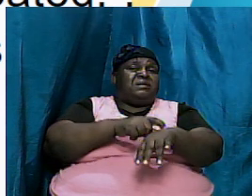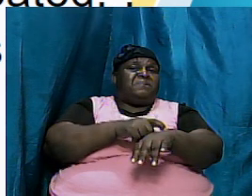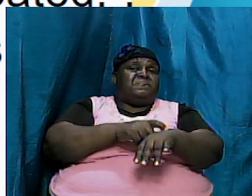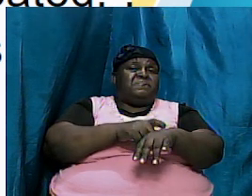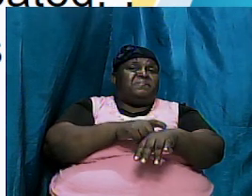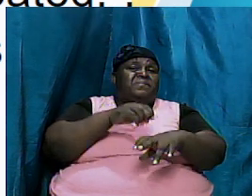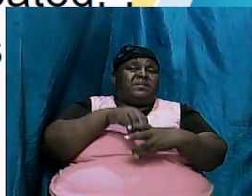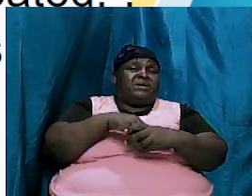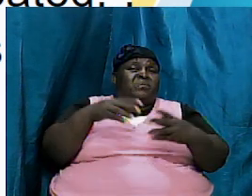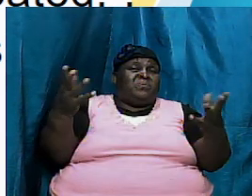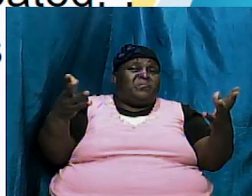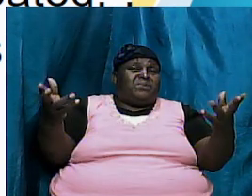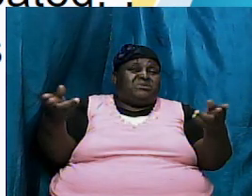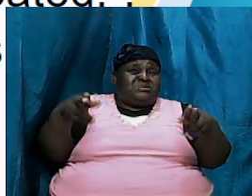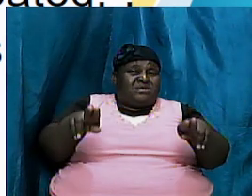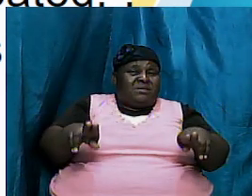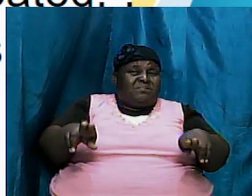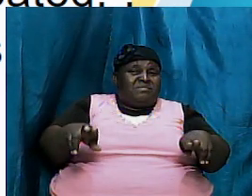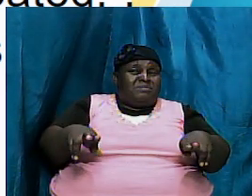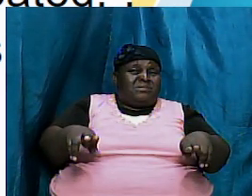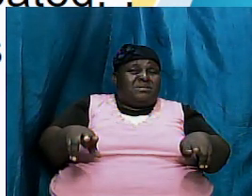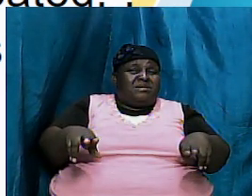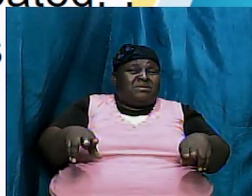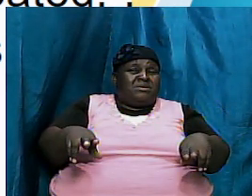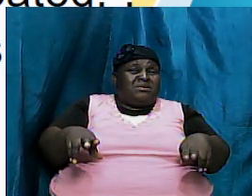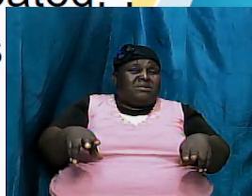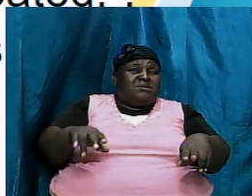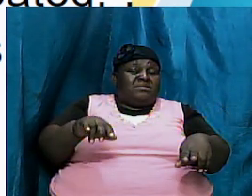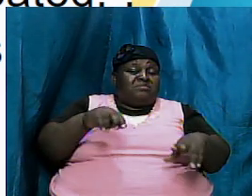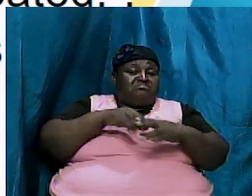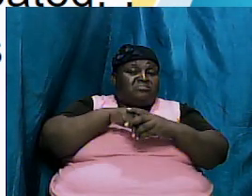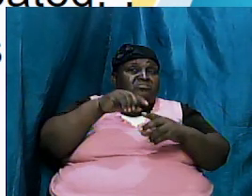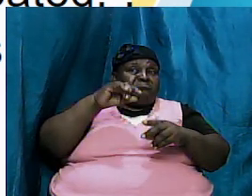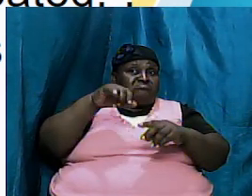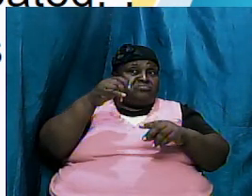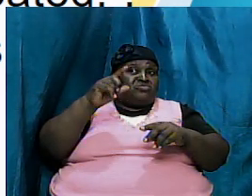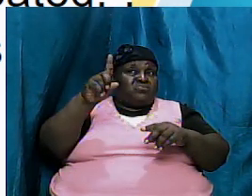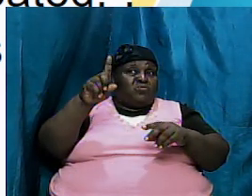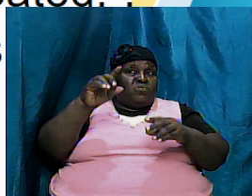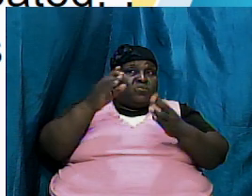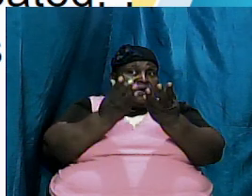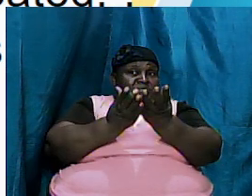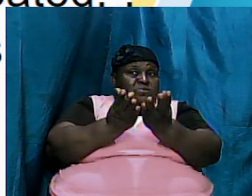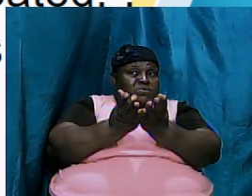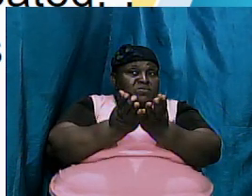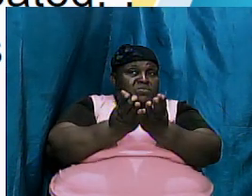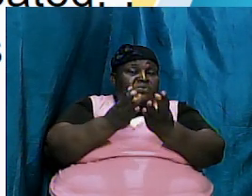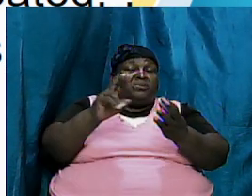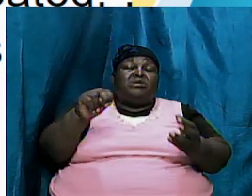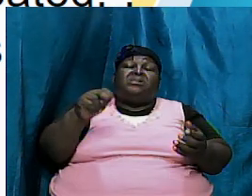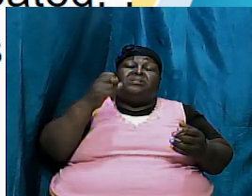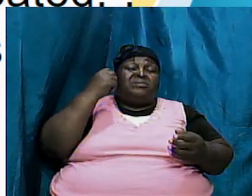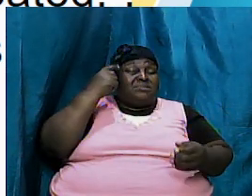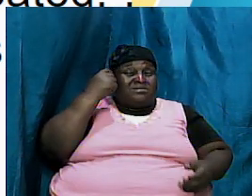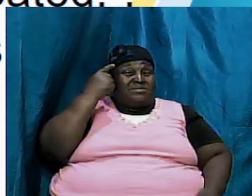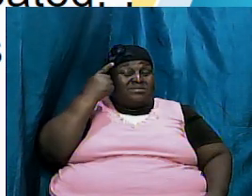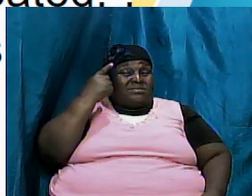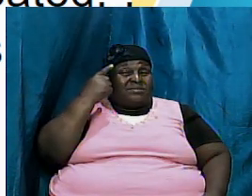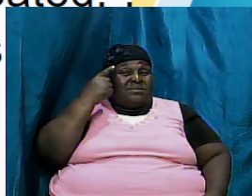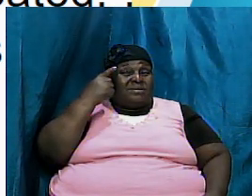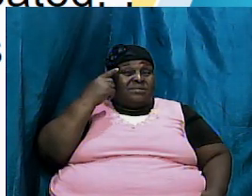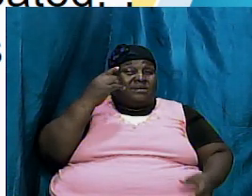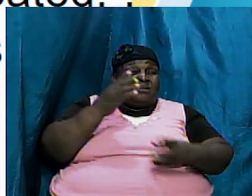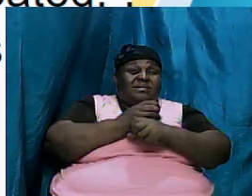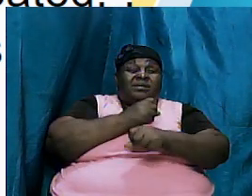terms of what is happening in just one book and so we need to understand that and this is why we want to